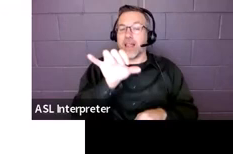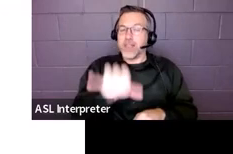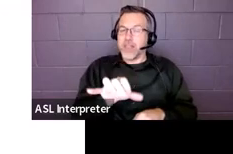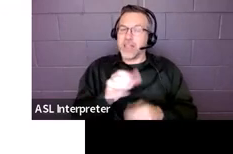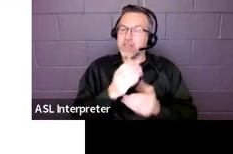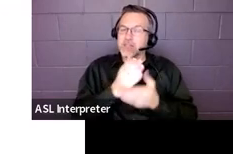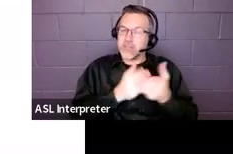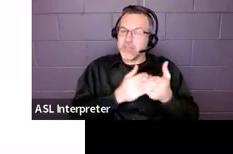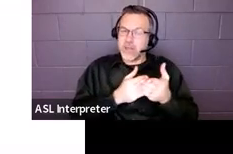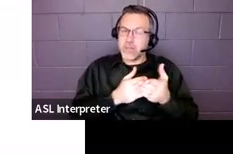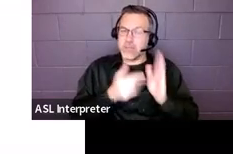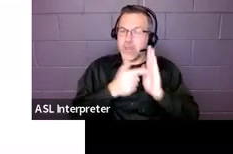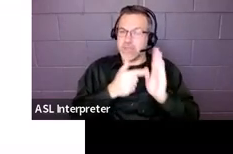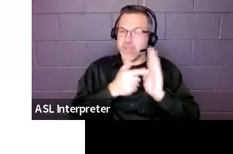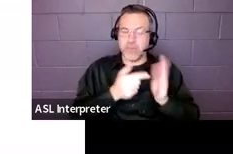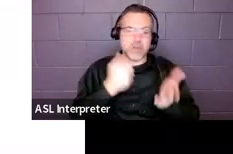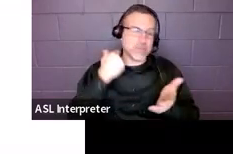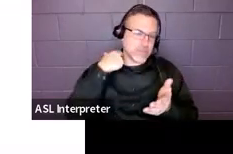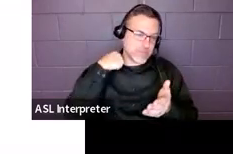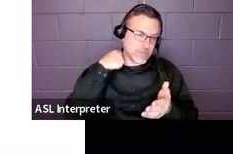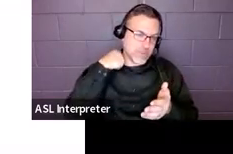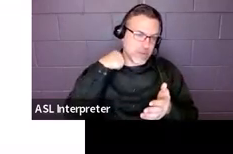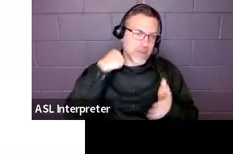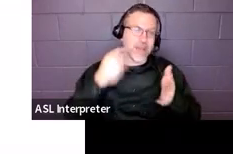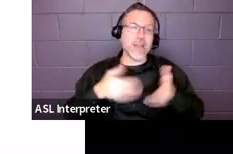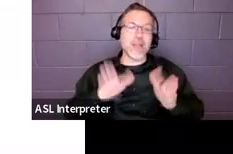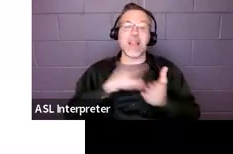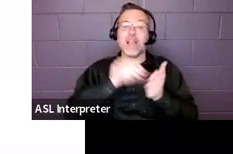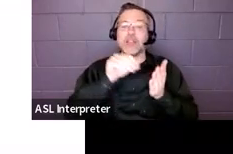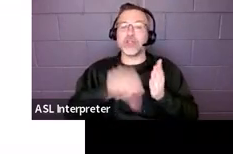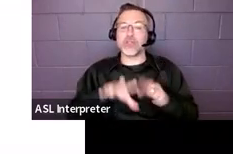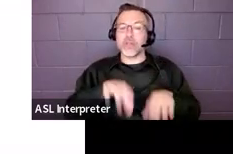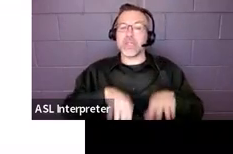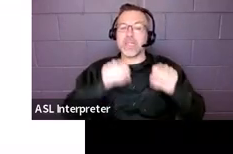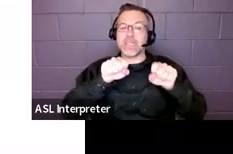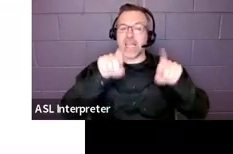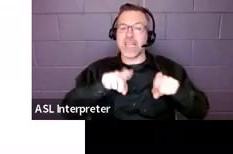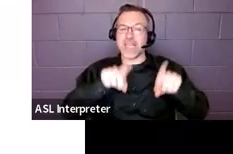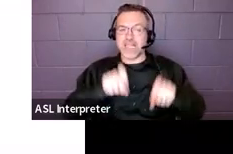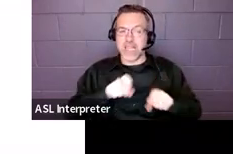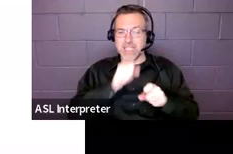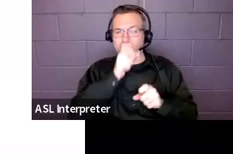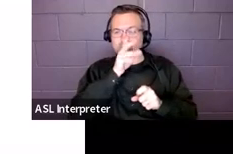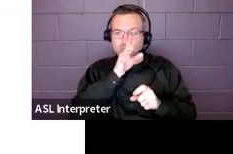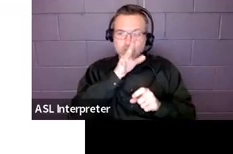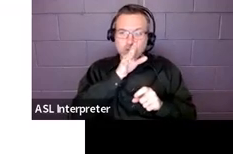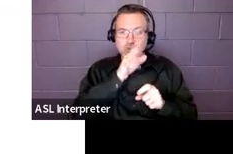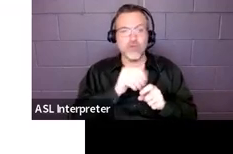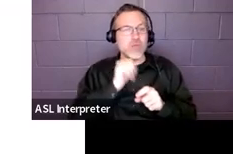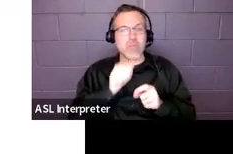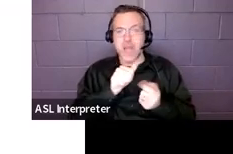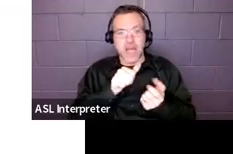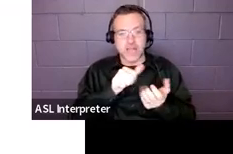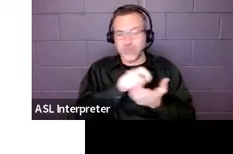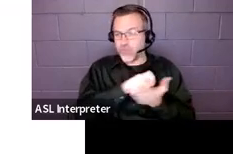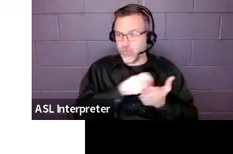So, allowing your student to take a test or do their work orally instead of, you know, written,